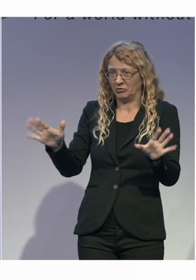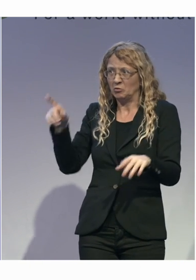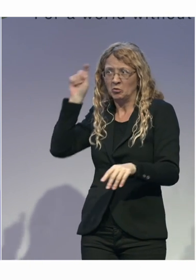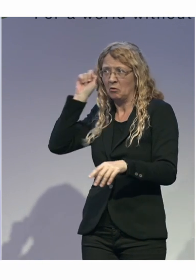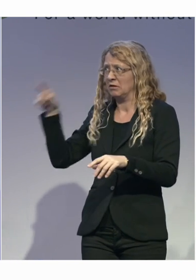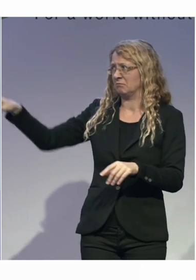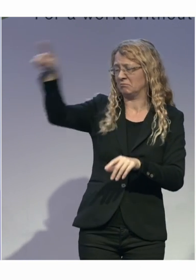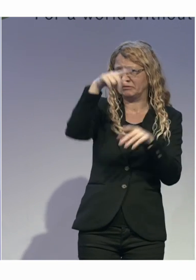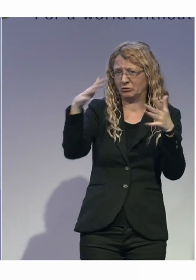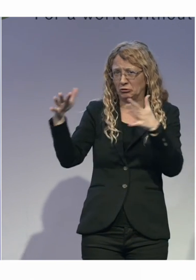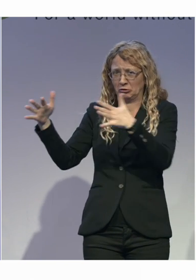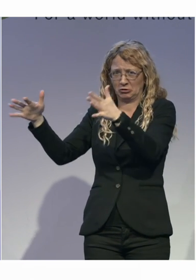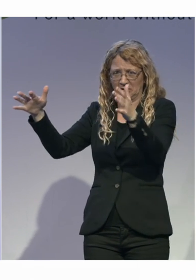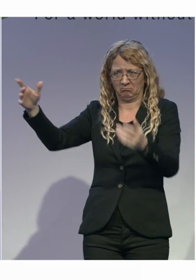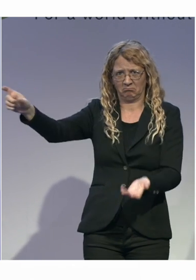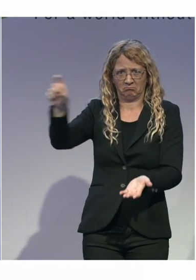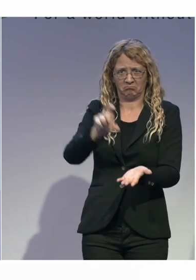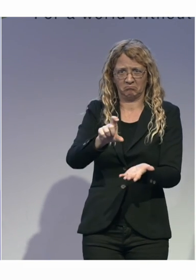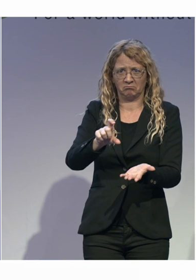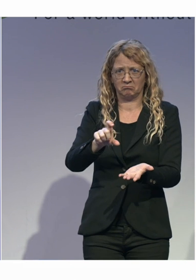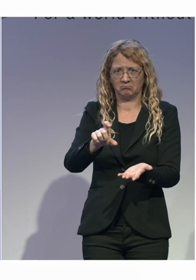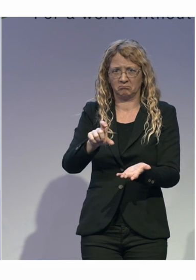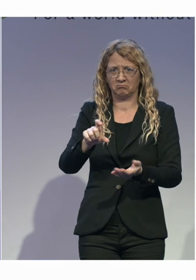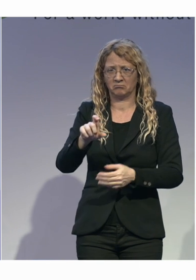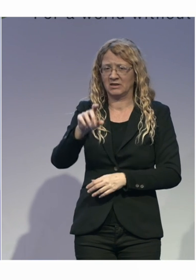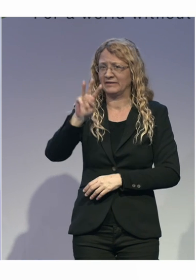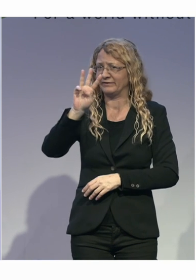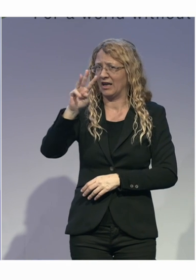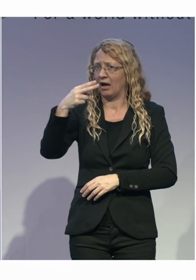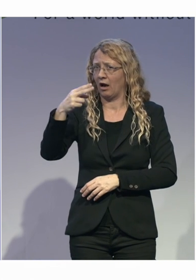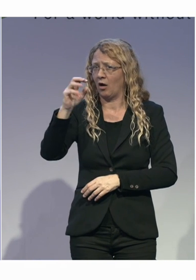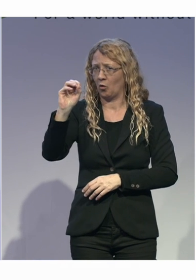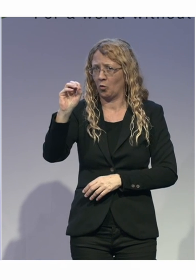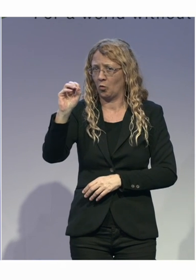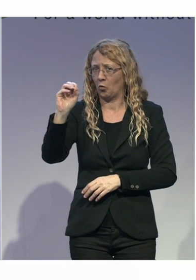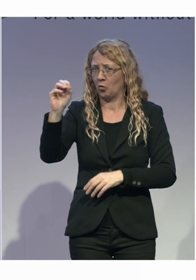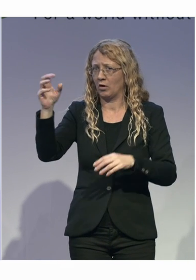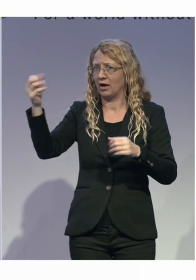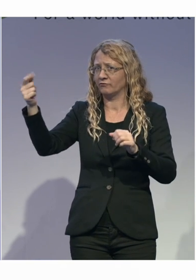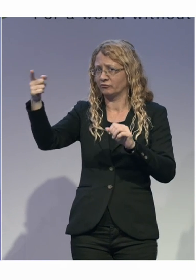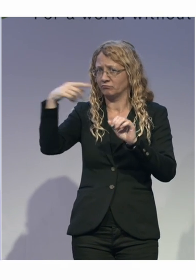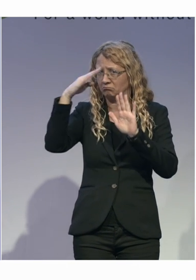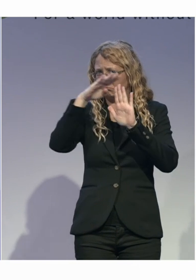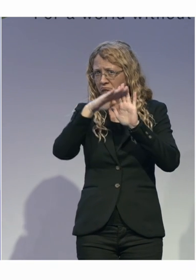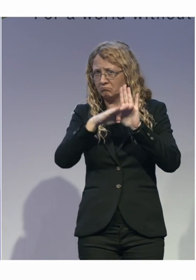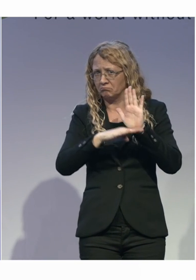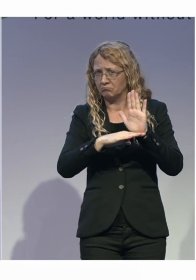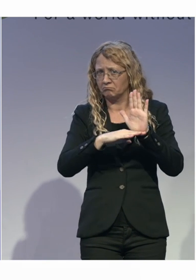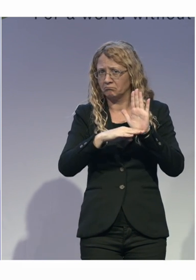The WHO has guidelines on how to get affordable hearing aids to people in developing countries.